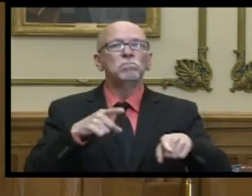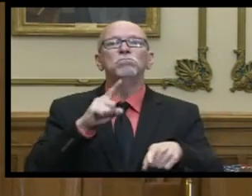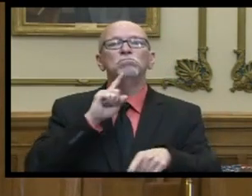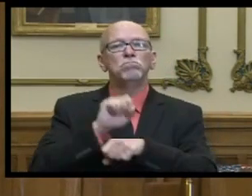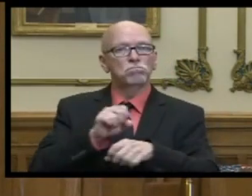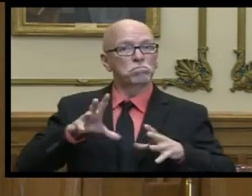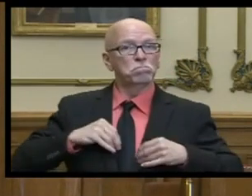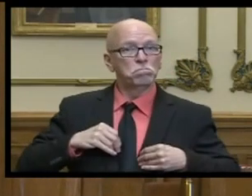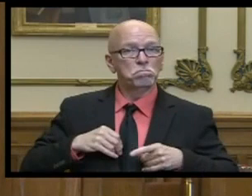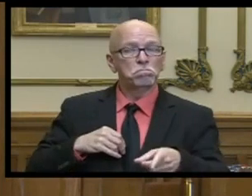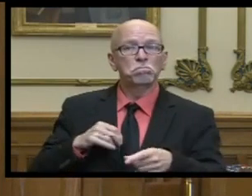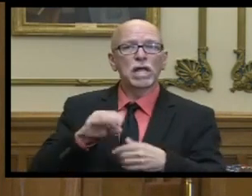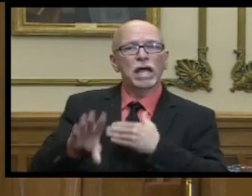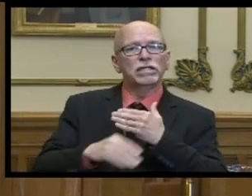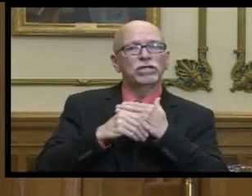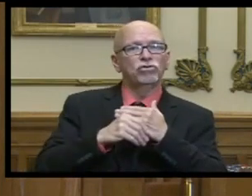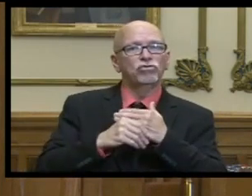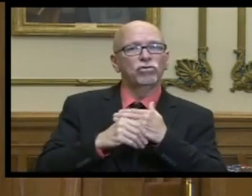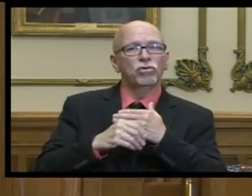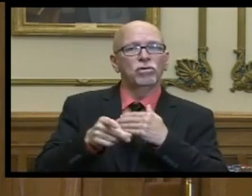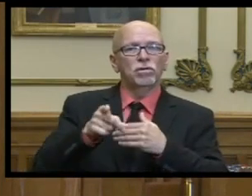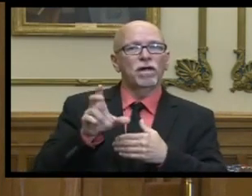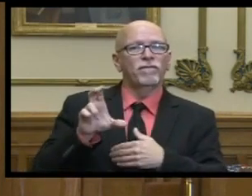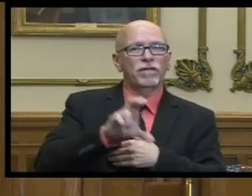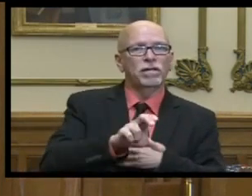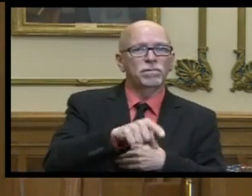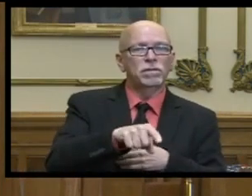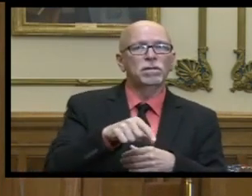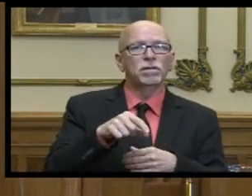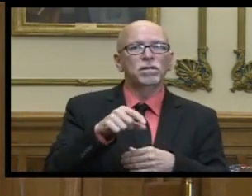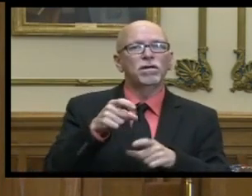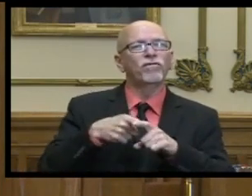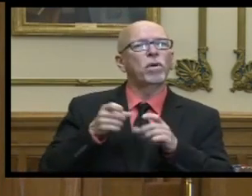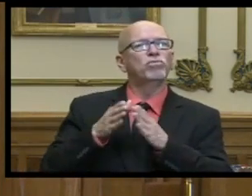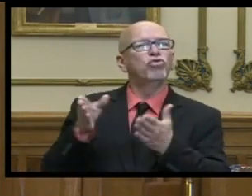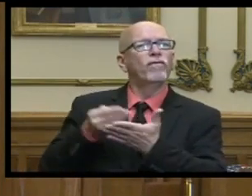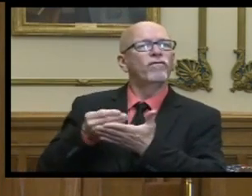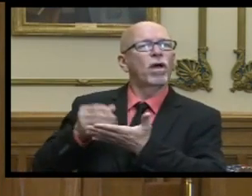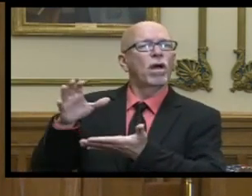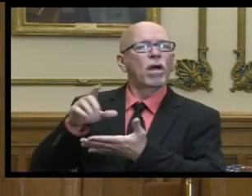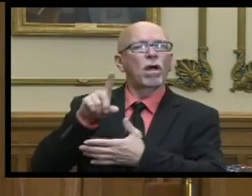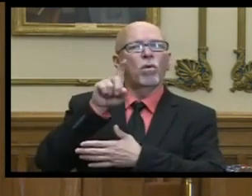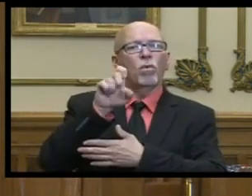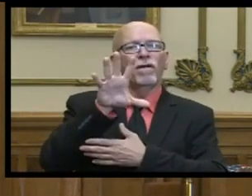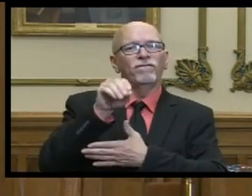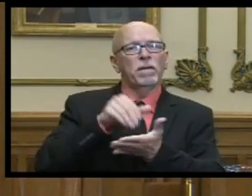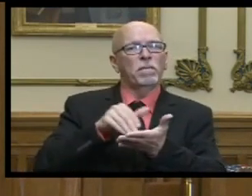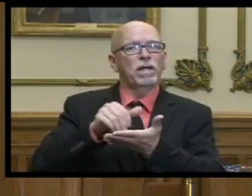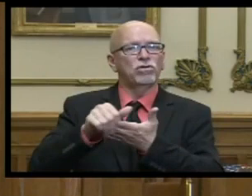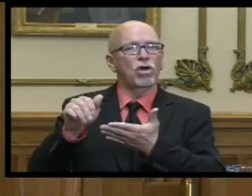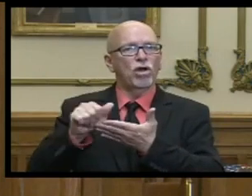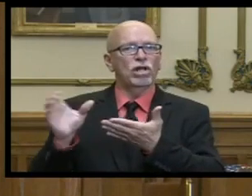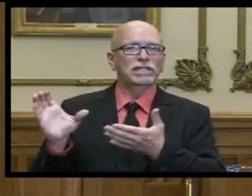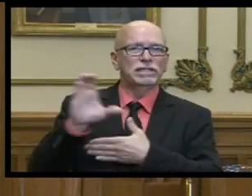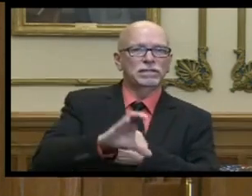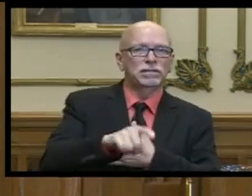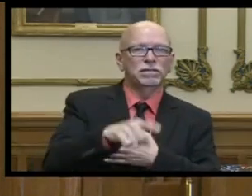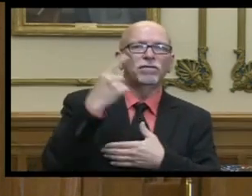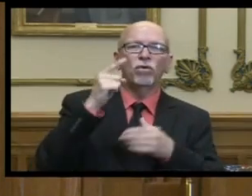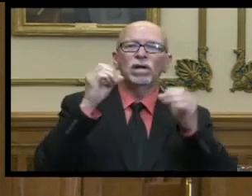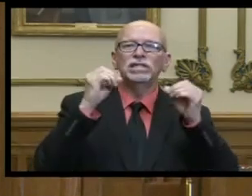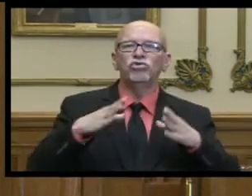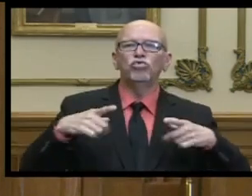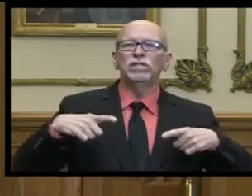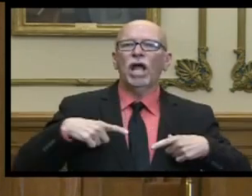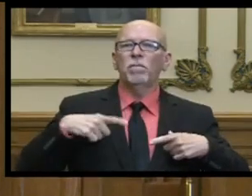an additional uh investment from the general fund of 150 million dollars to the teachers